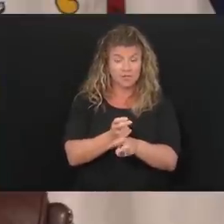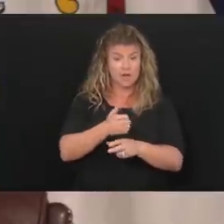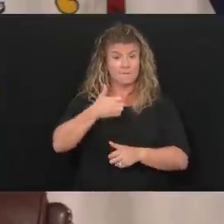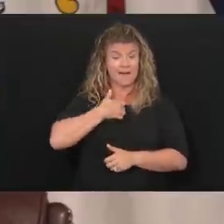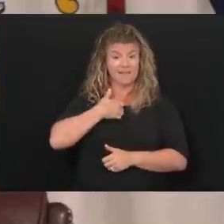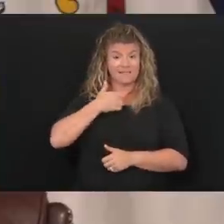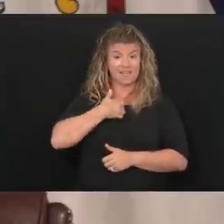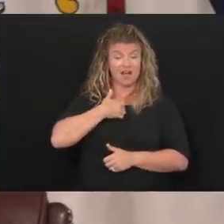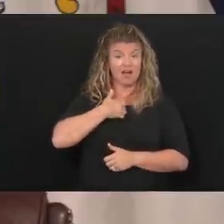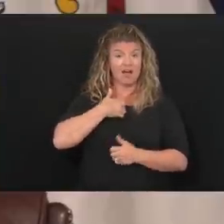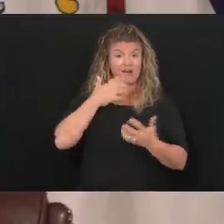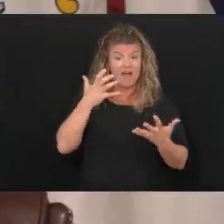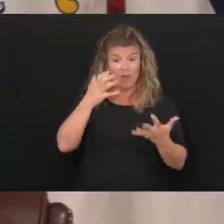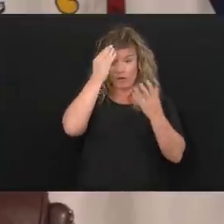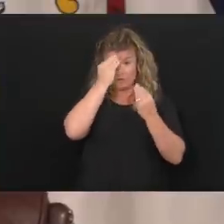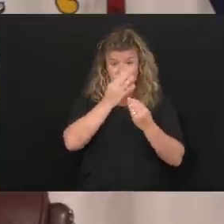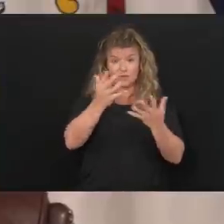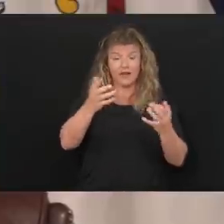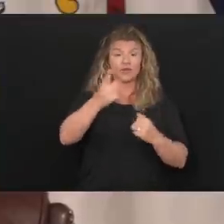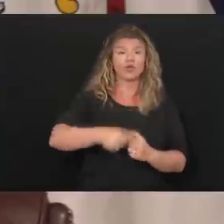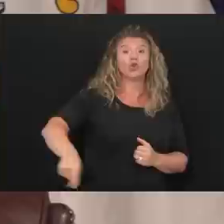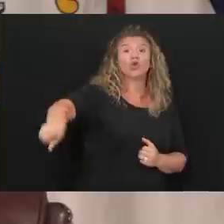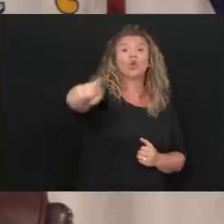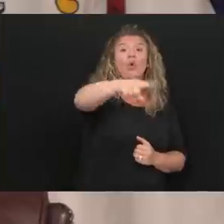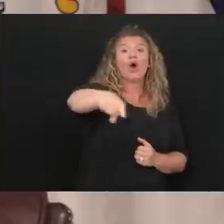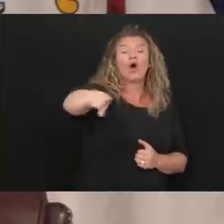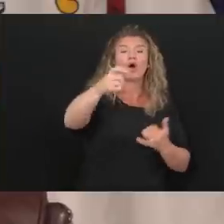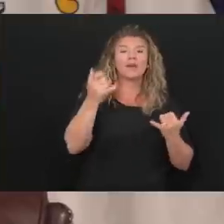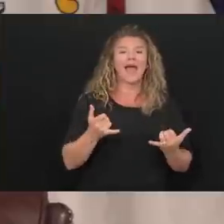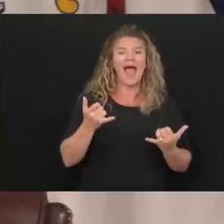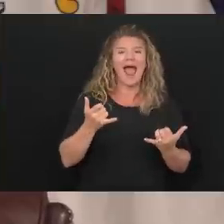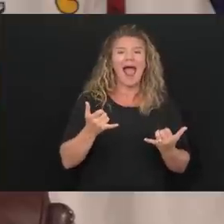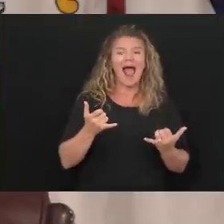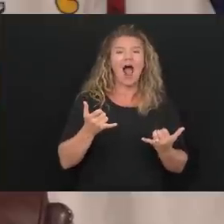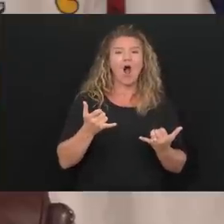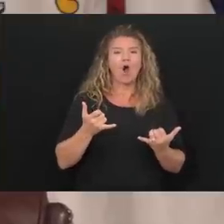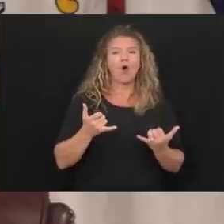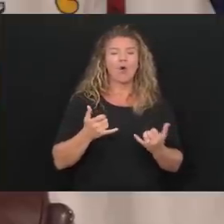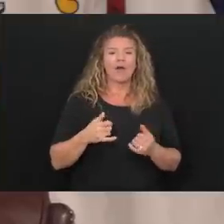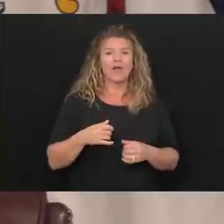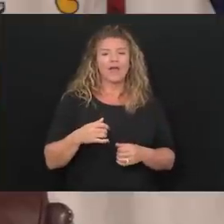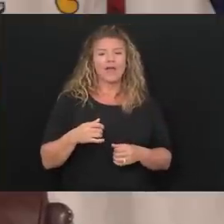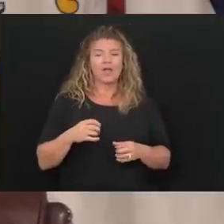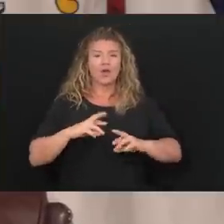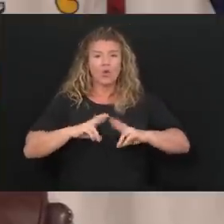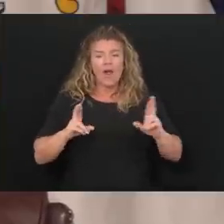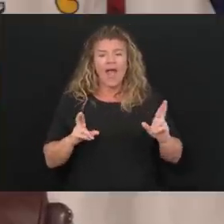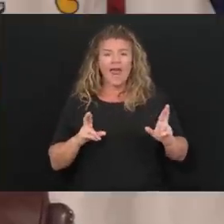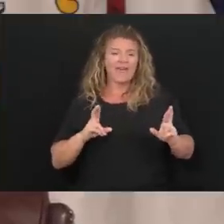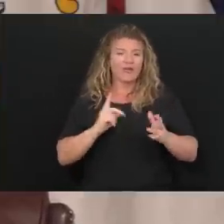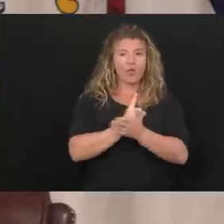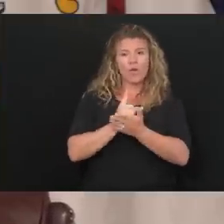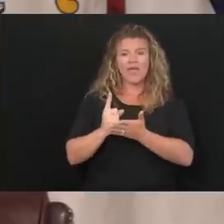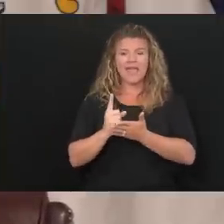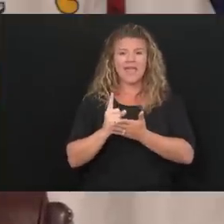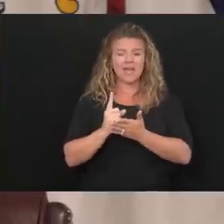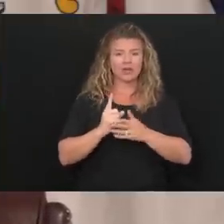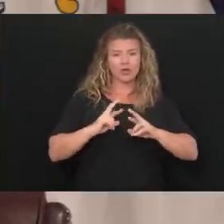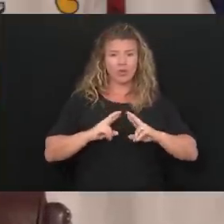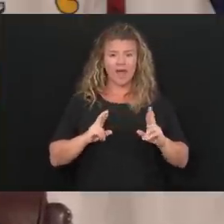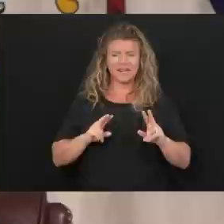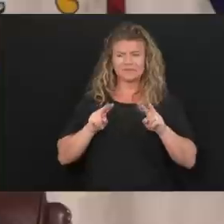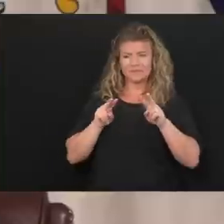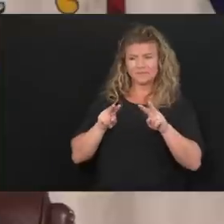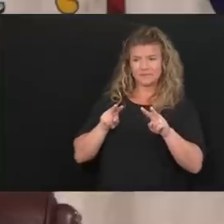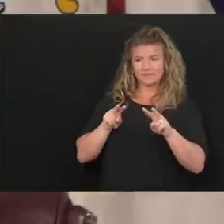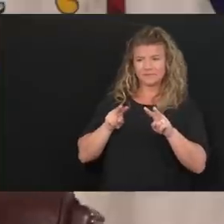to all those that are standing out now and they're Monday morning quarterbacks and they're, they're standing on the sidelines saying,